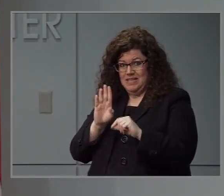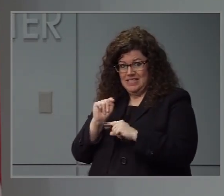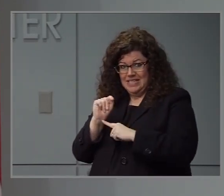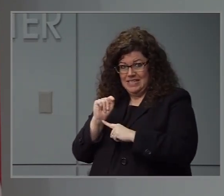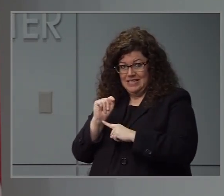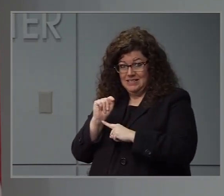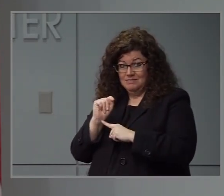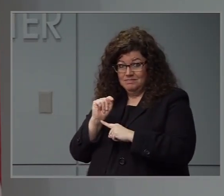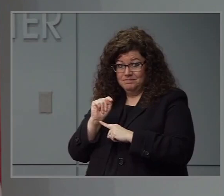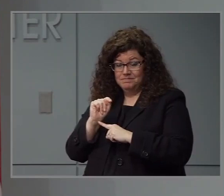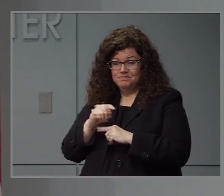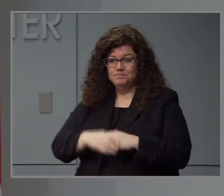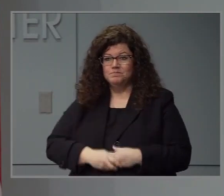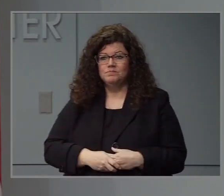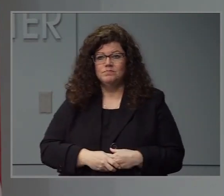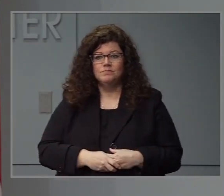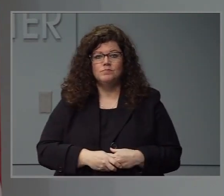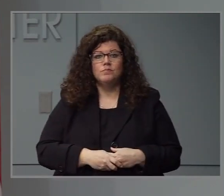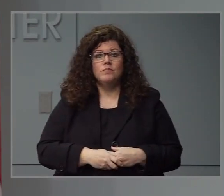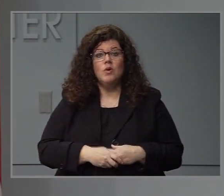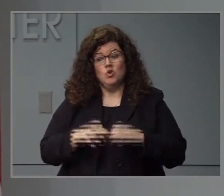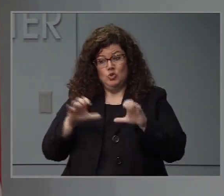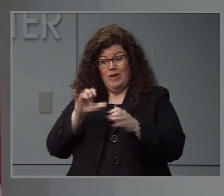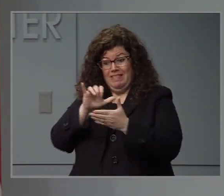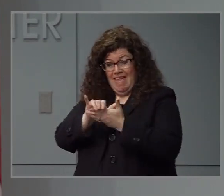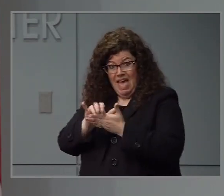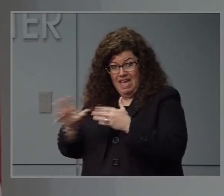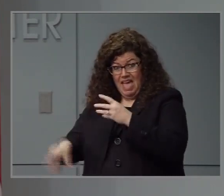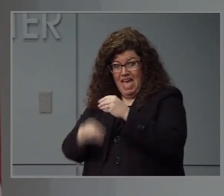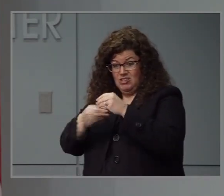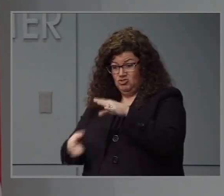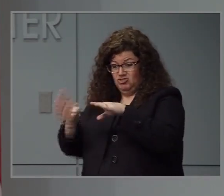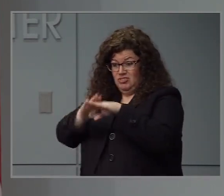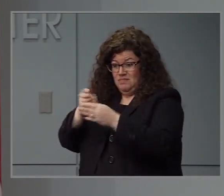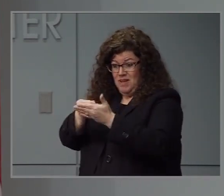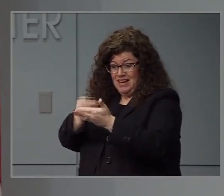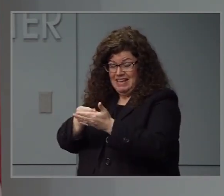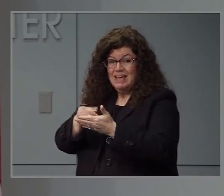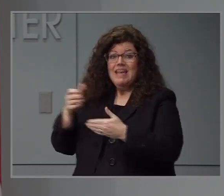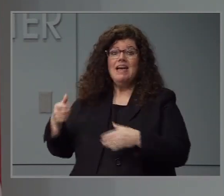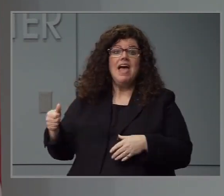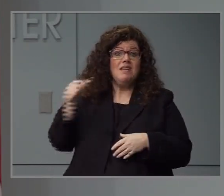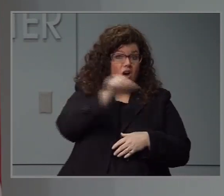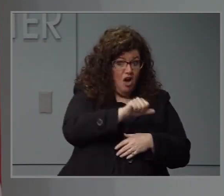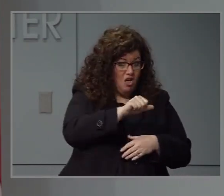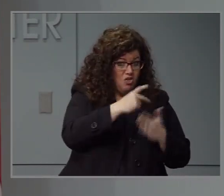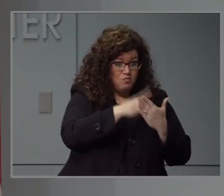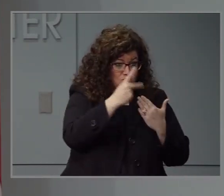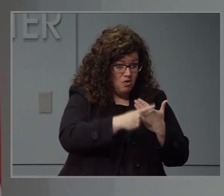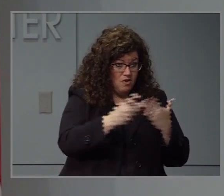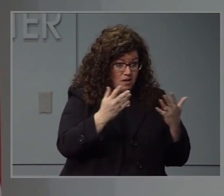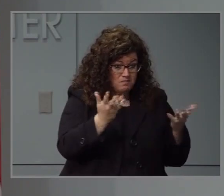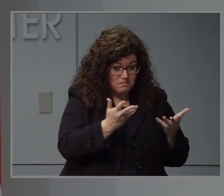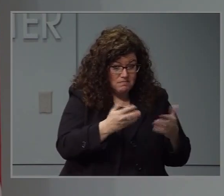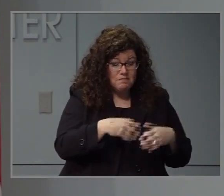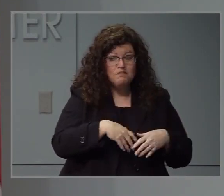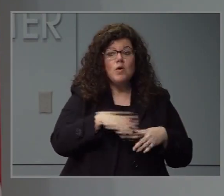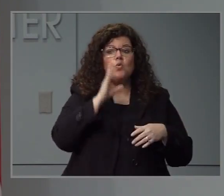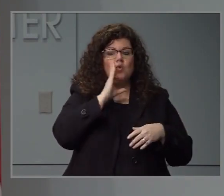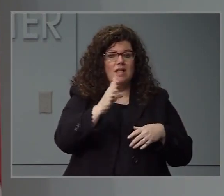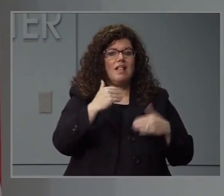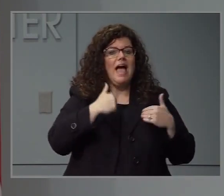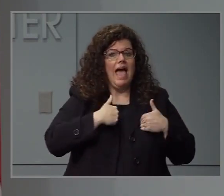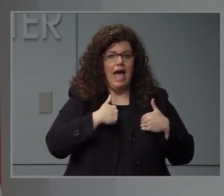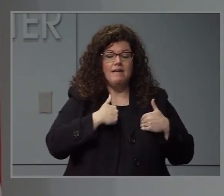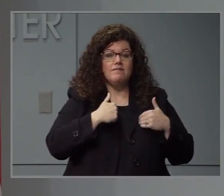to other food security efforts. As announced at the end of March, all families that receive food and nutrition services are receiving